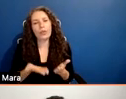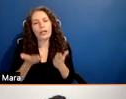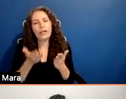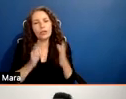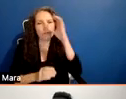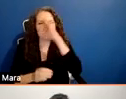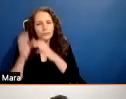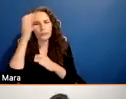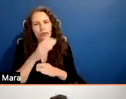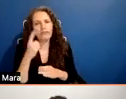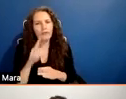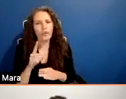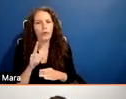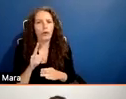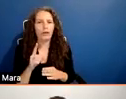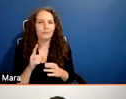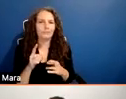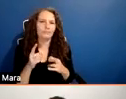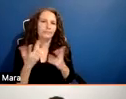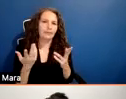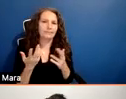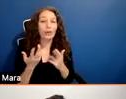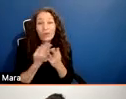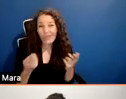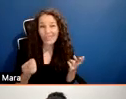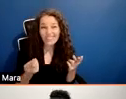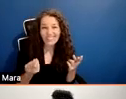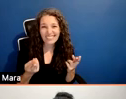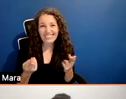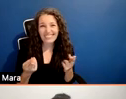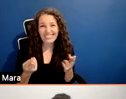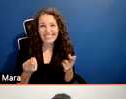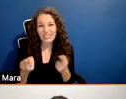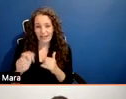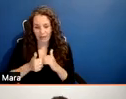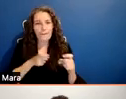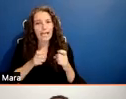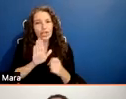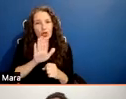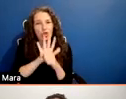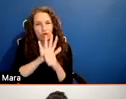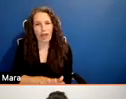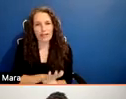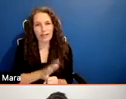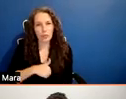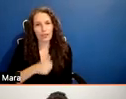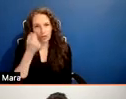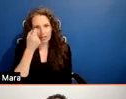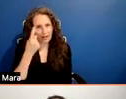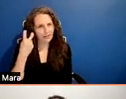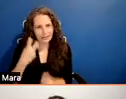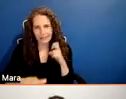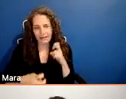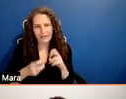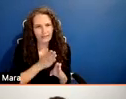again is very taxing for filmmakers. Um, and so it's something that you should be trying to seek out resources for that.